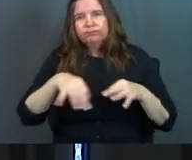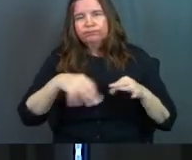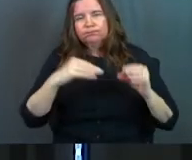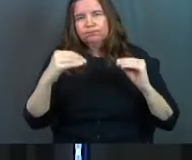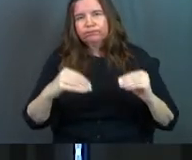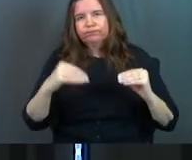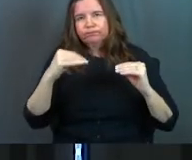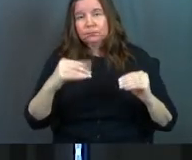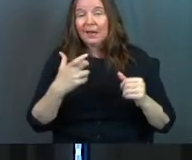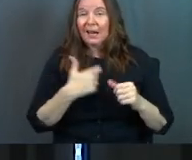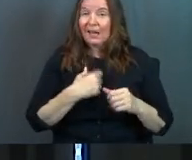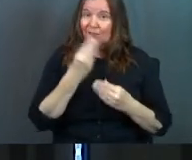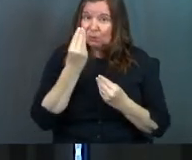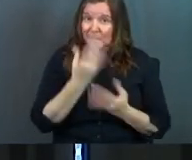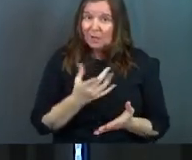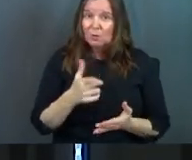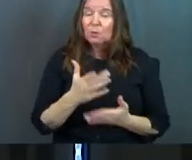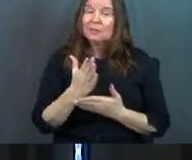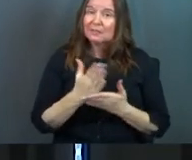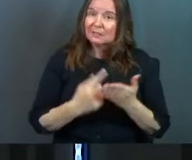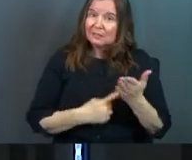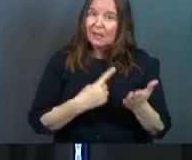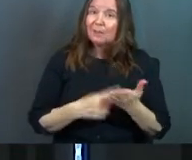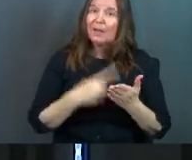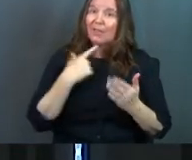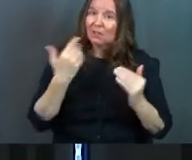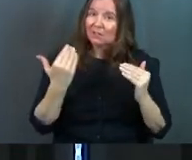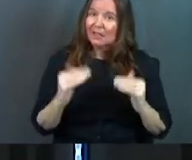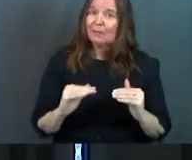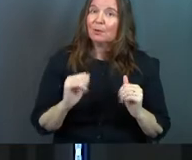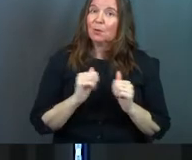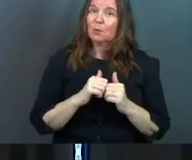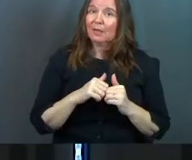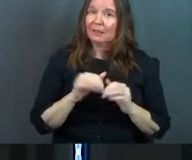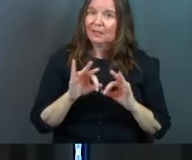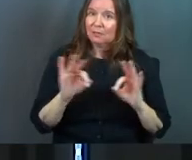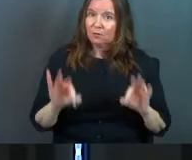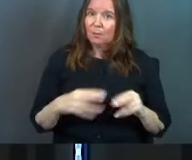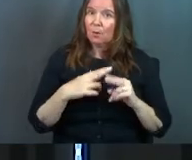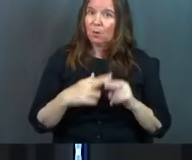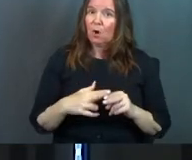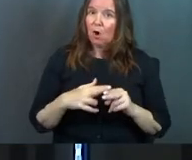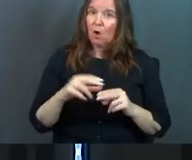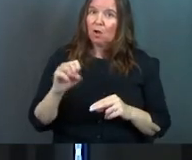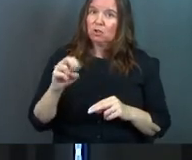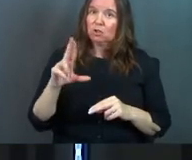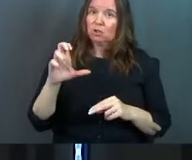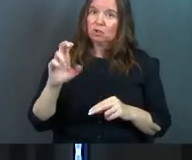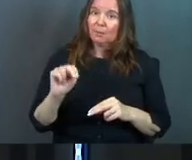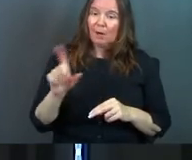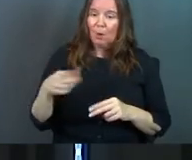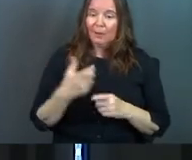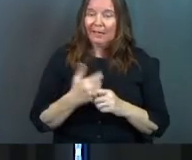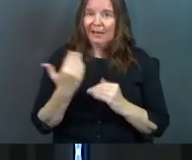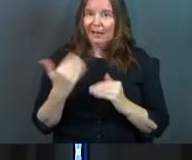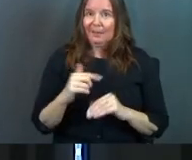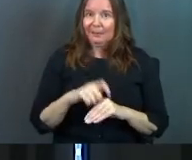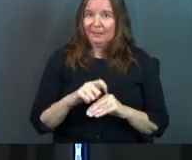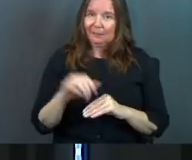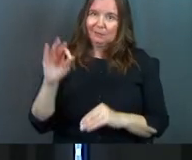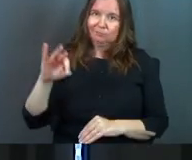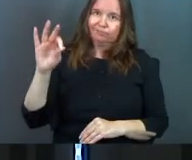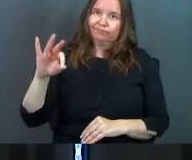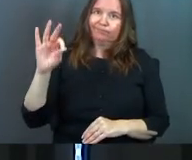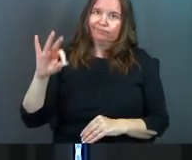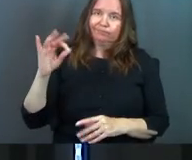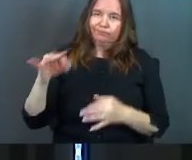on that. And I got to just tell you, sometimes there's a limitation with this format we call the sermon. I only get so much time